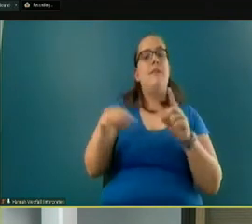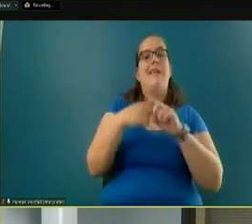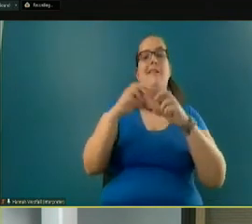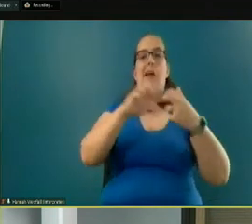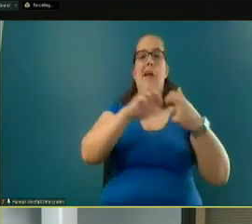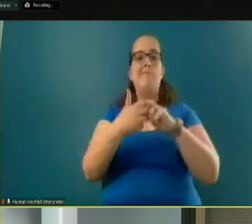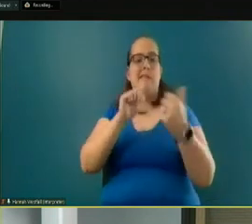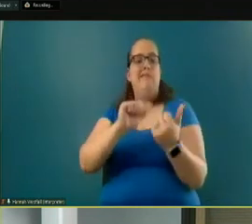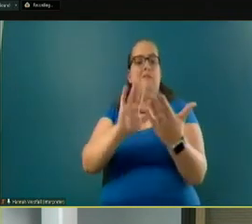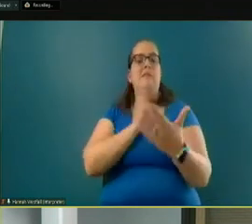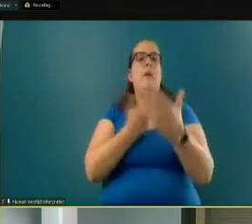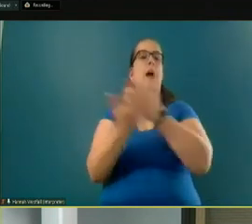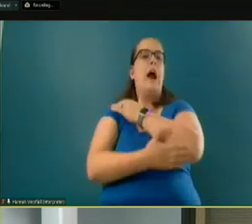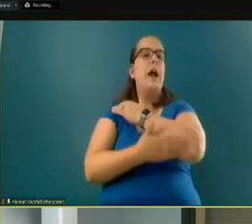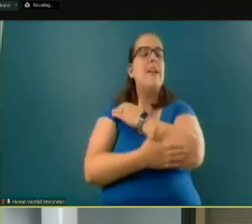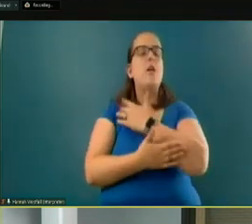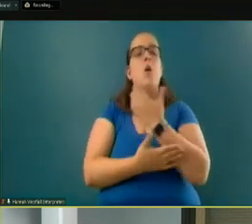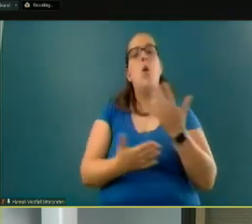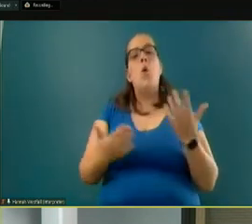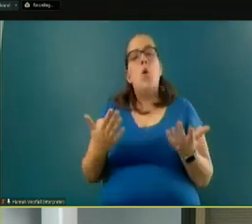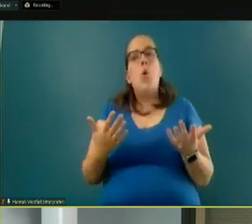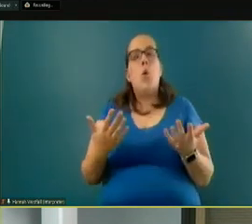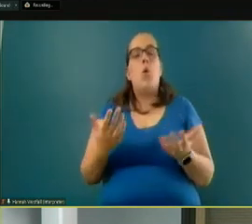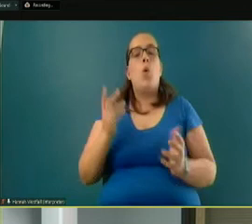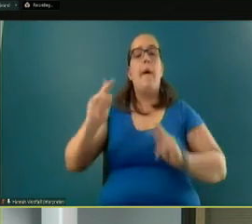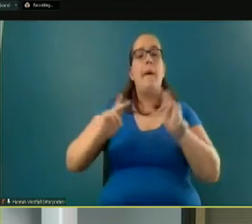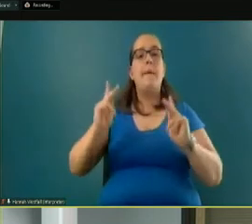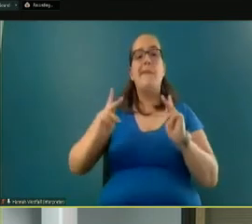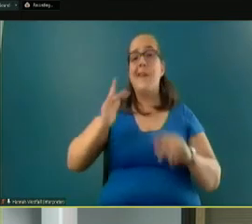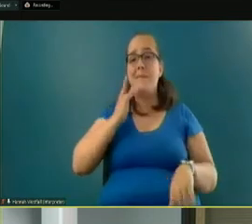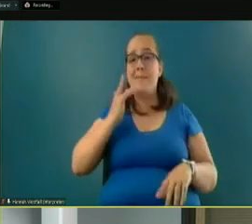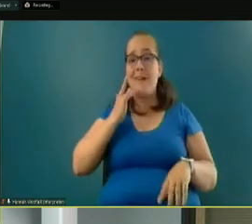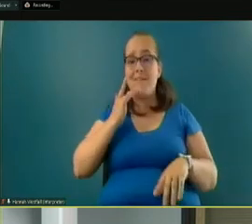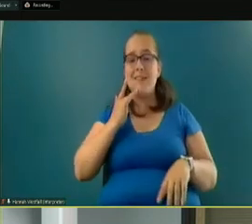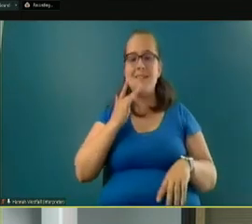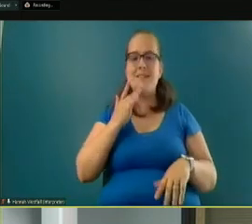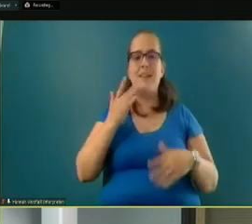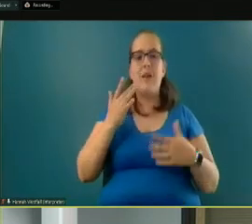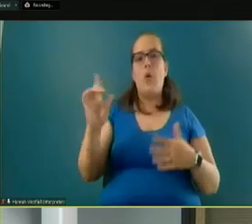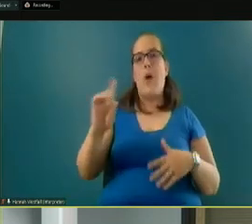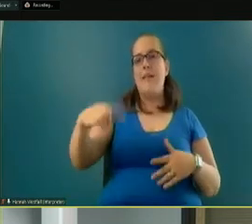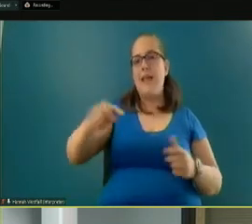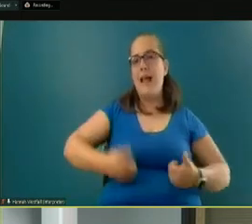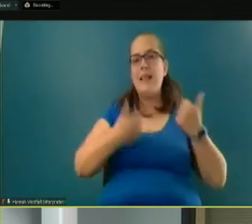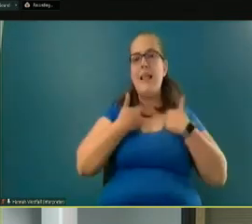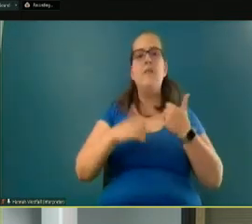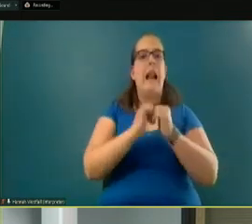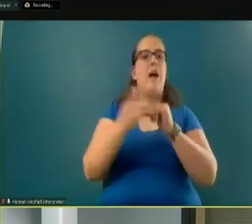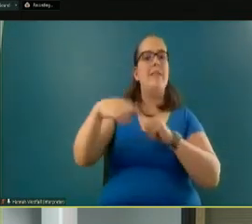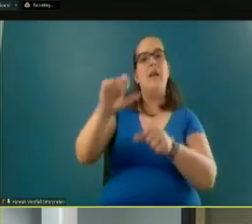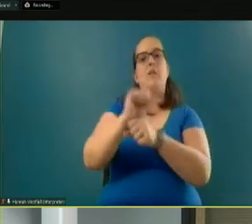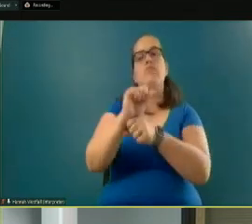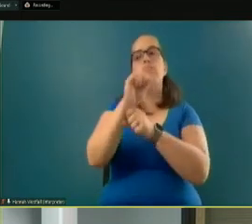facing our county. Certainly, people's preferences in where they live and how they work is changing